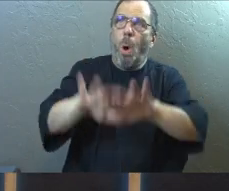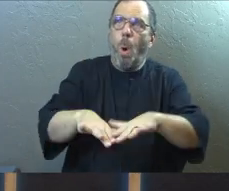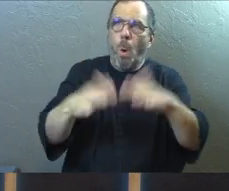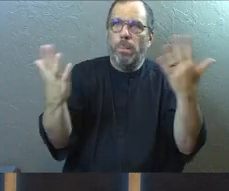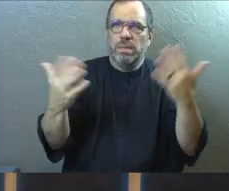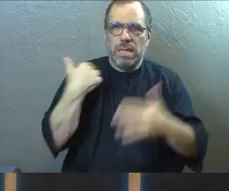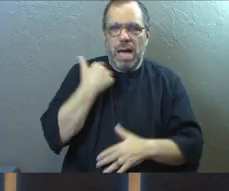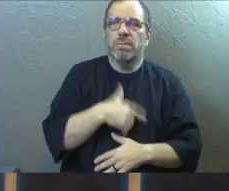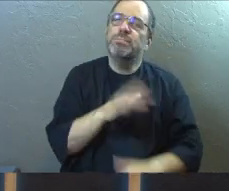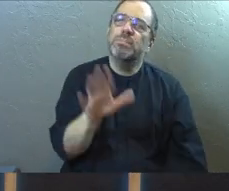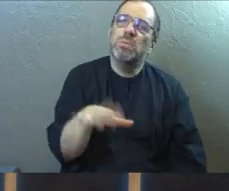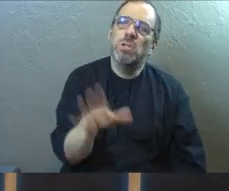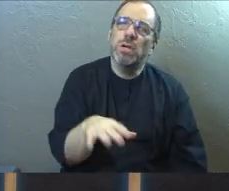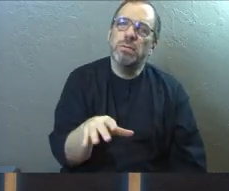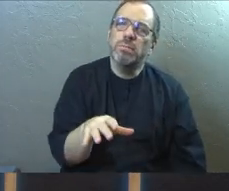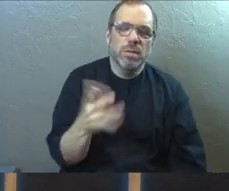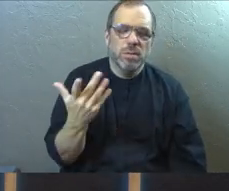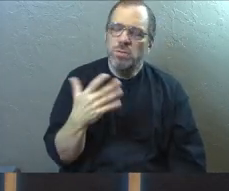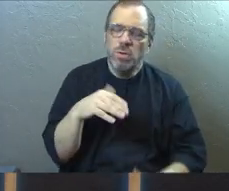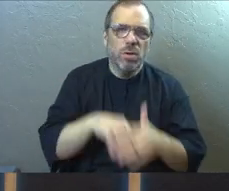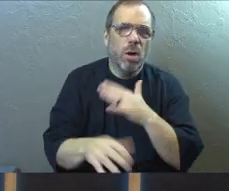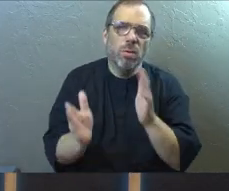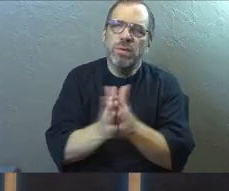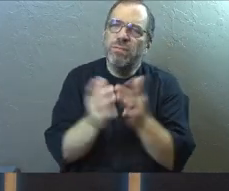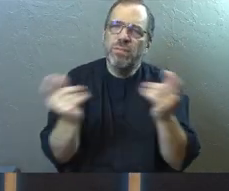shining door to us and says, you can walk through this.